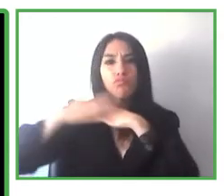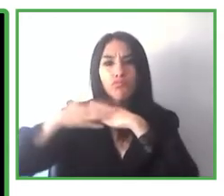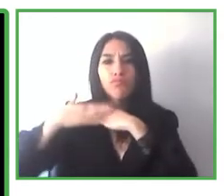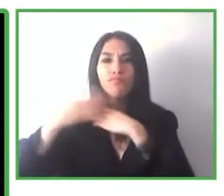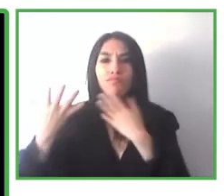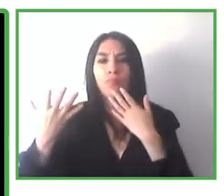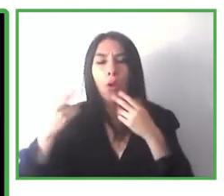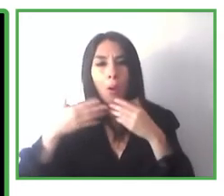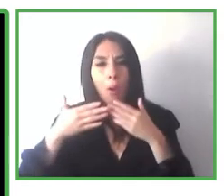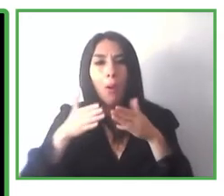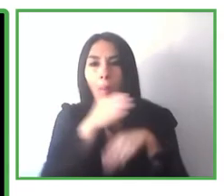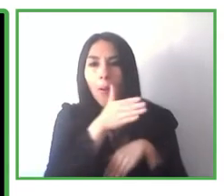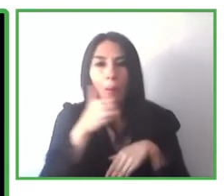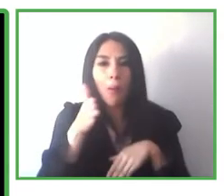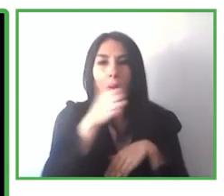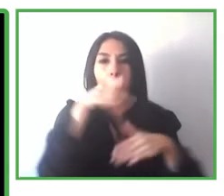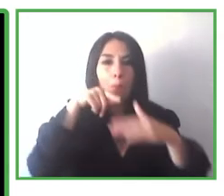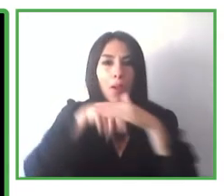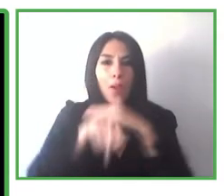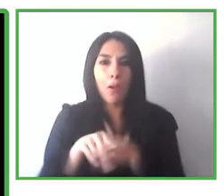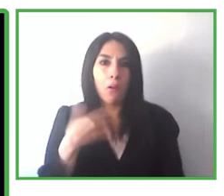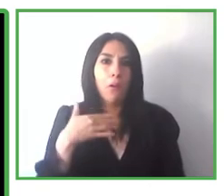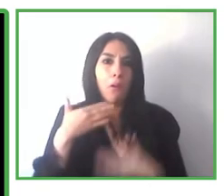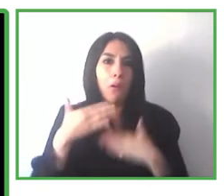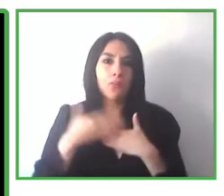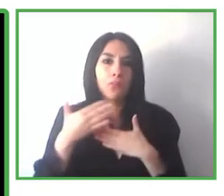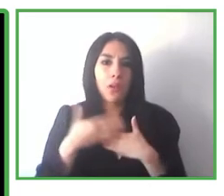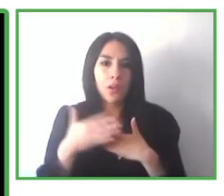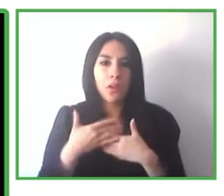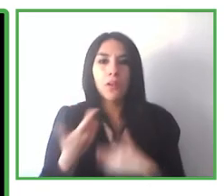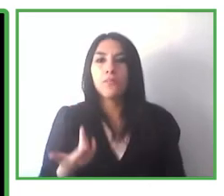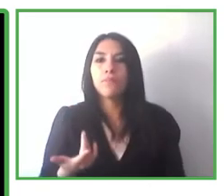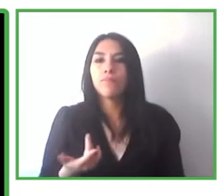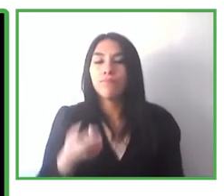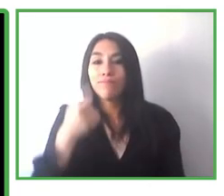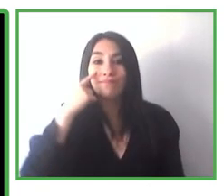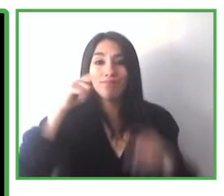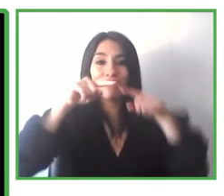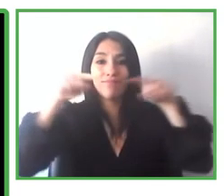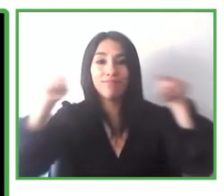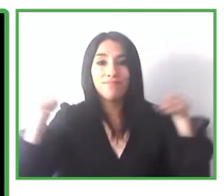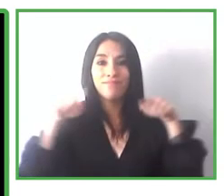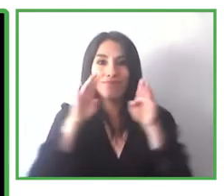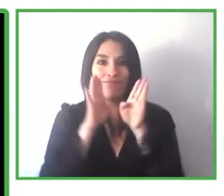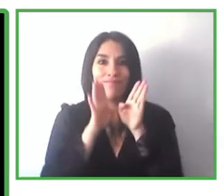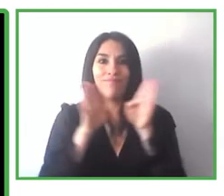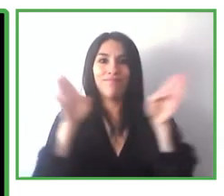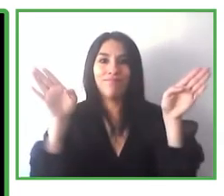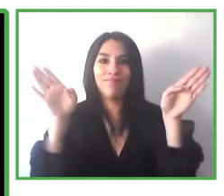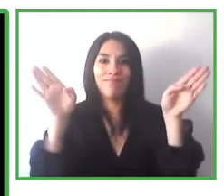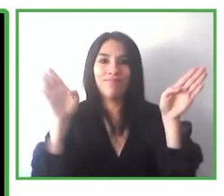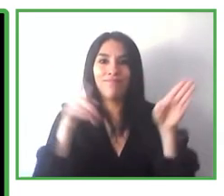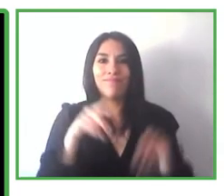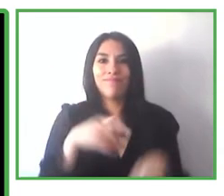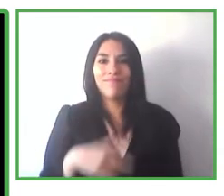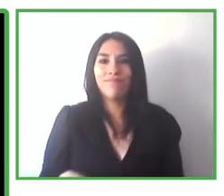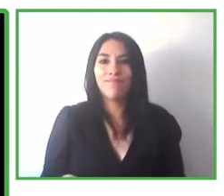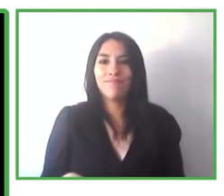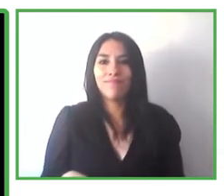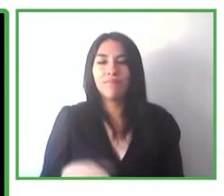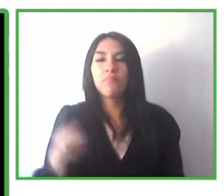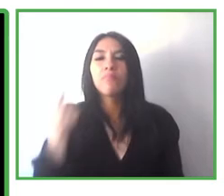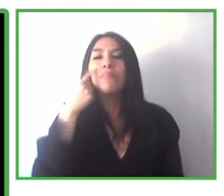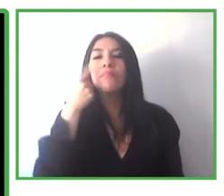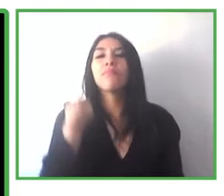is to help people with visual impairments. We put the signs, for example, on the, on the